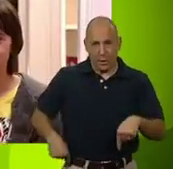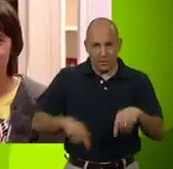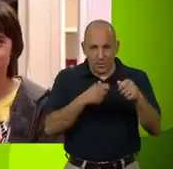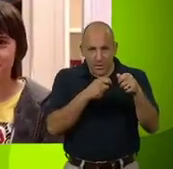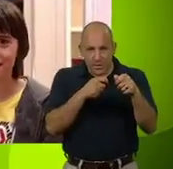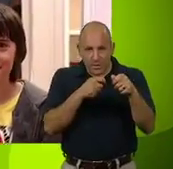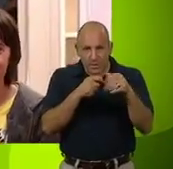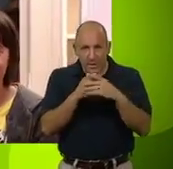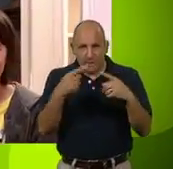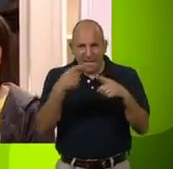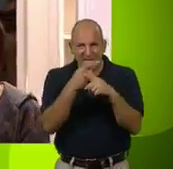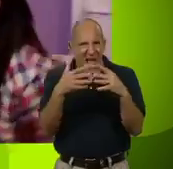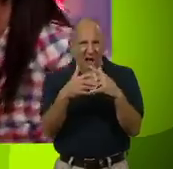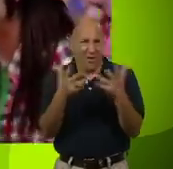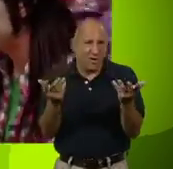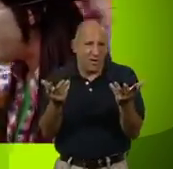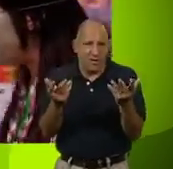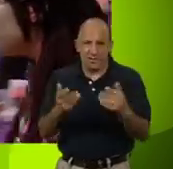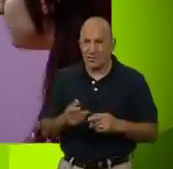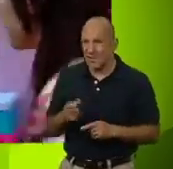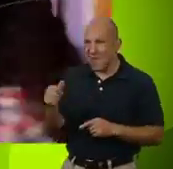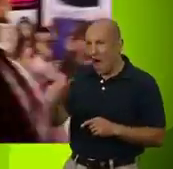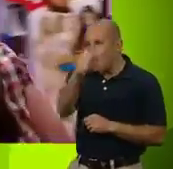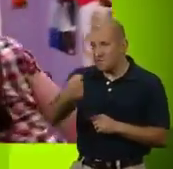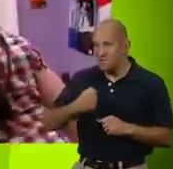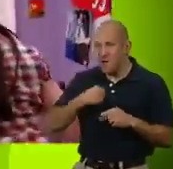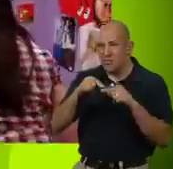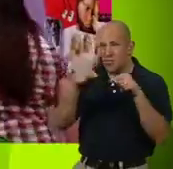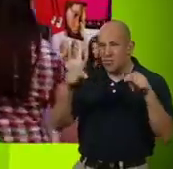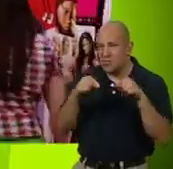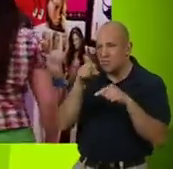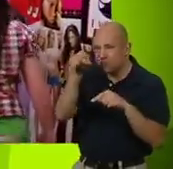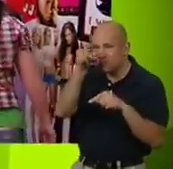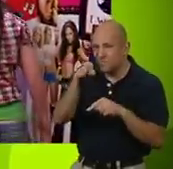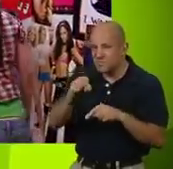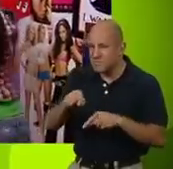What are the chances of missing that? Keep out of Dannyville, frog spawn.